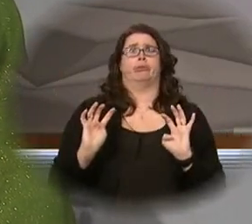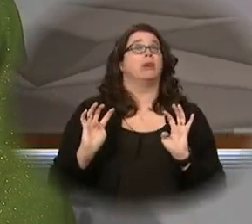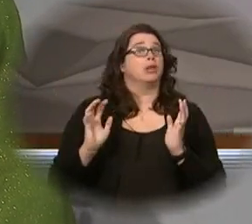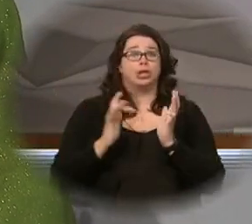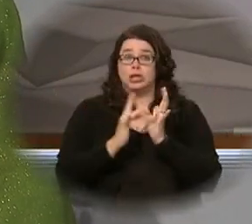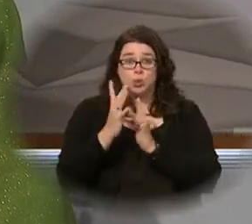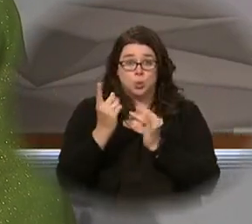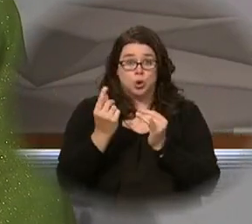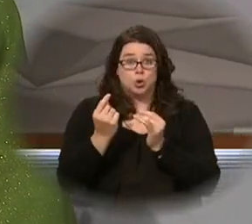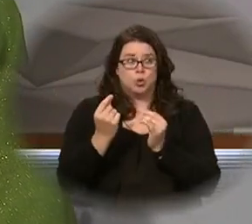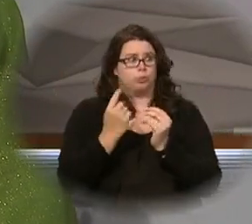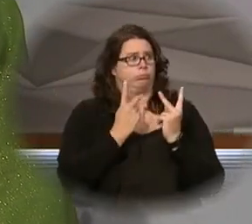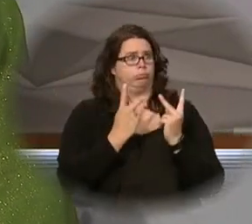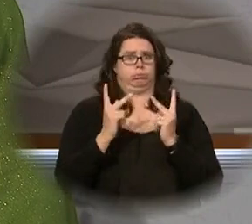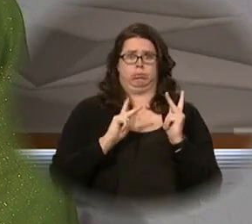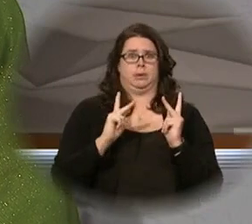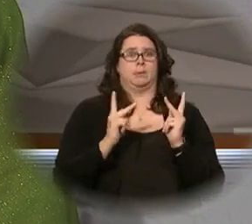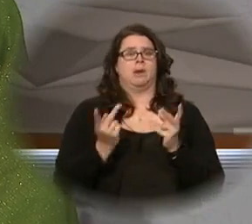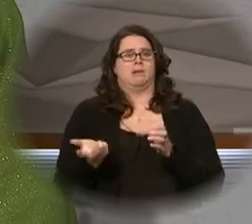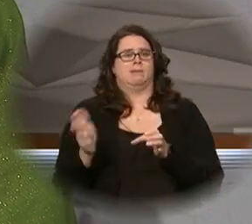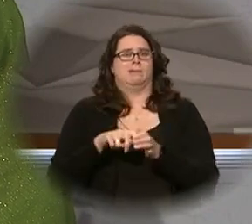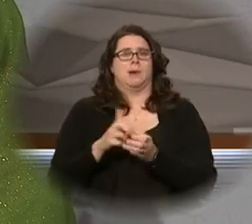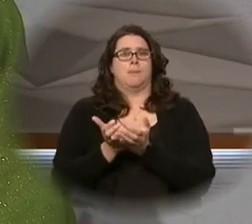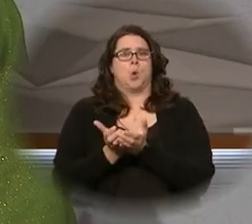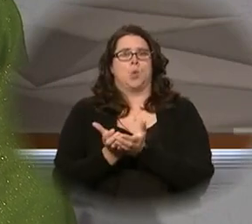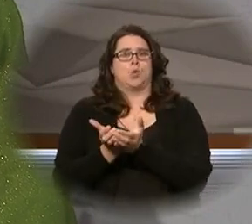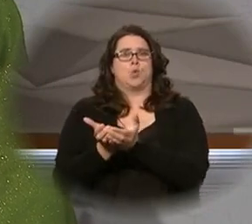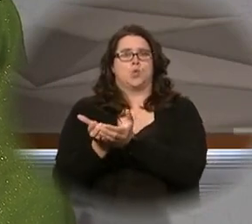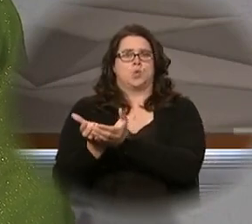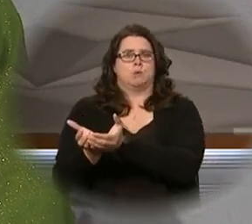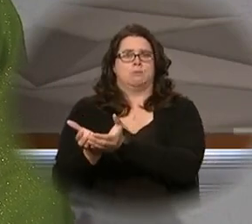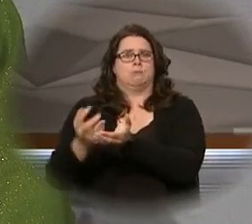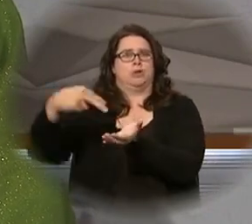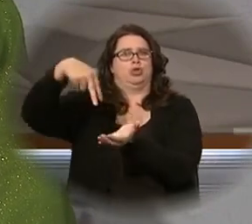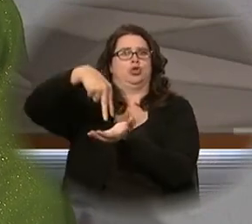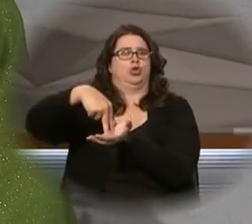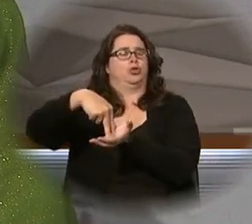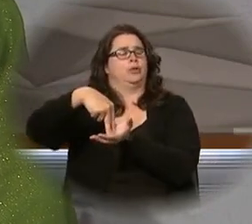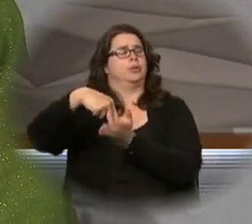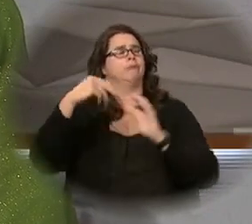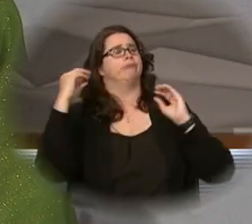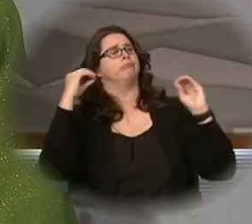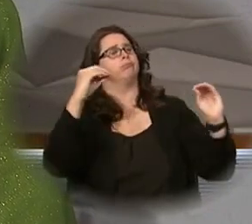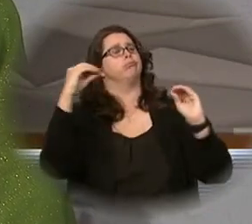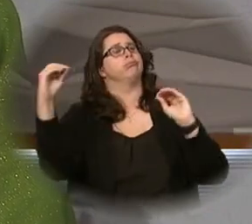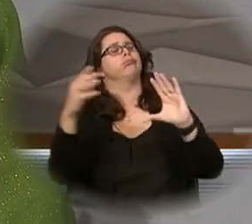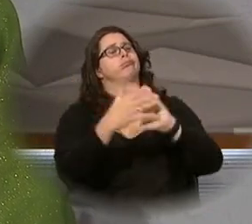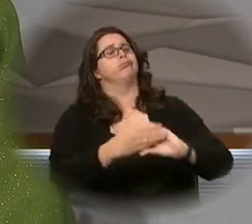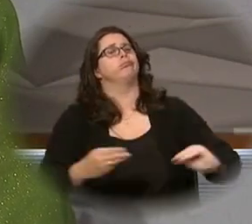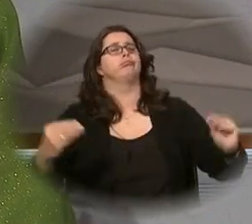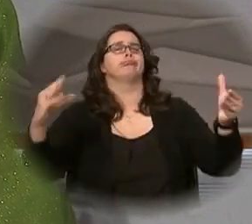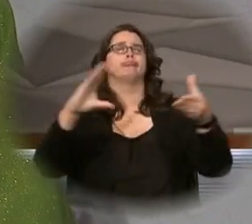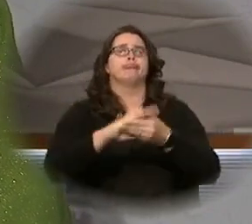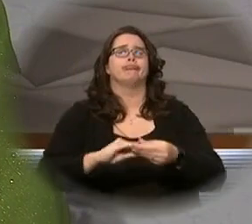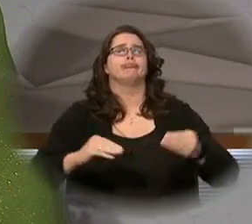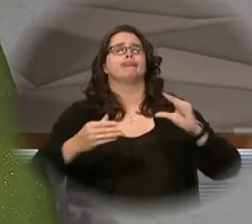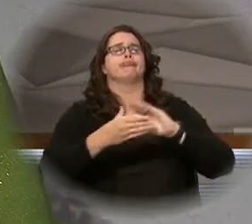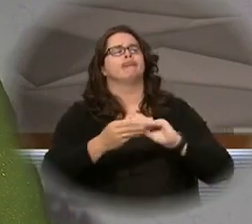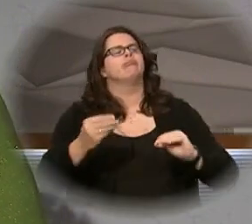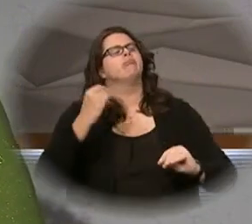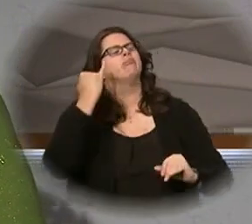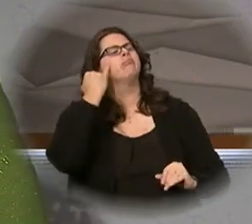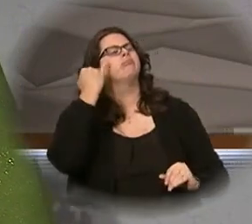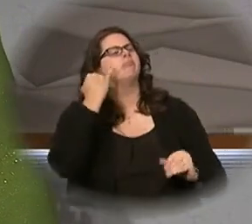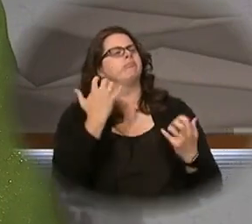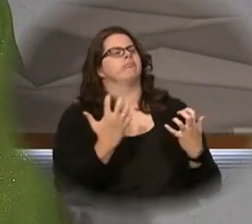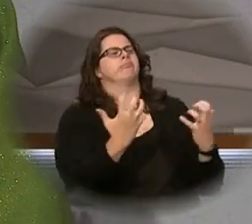sat down, and the whole crowd stood along the shore. And he spoke to them at length in parables, saying, A sower